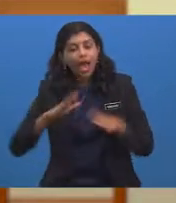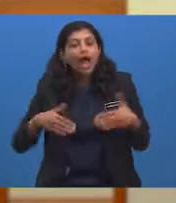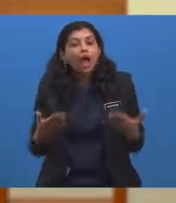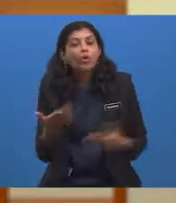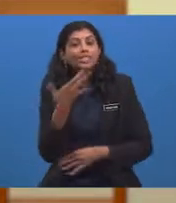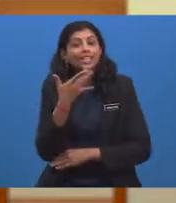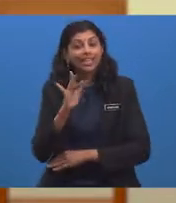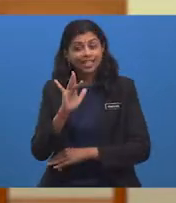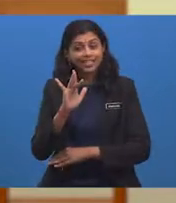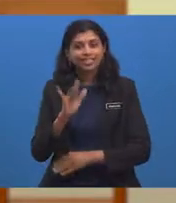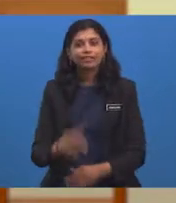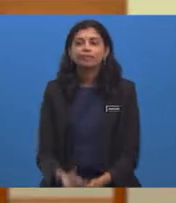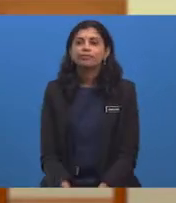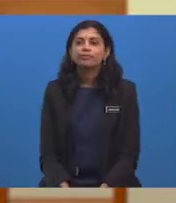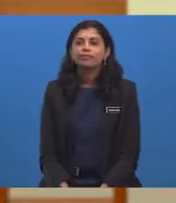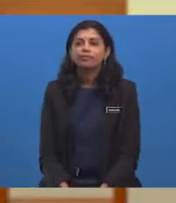tasted